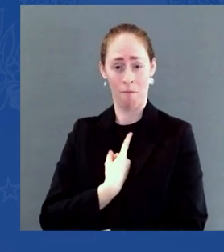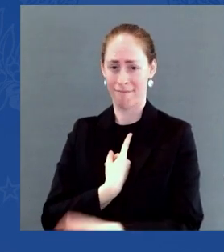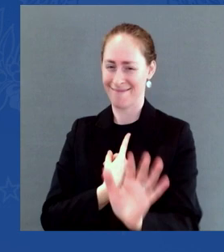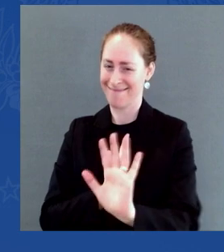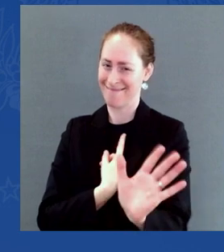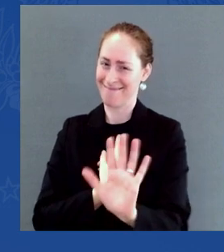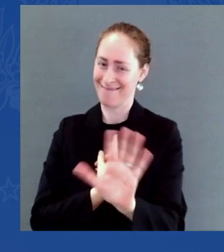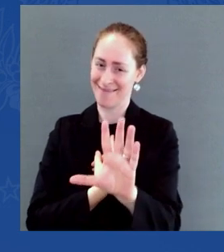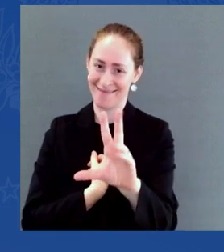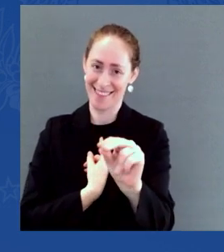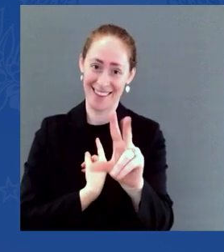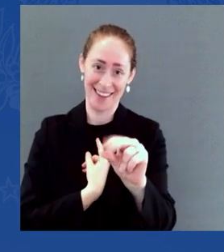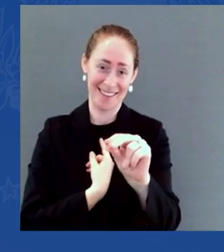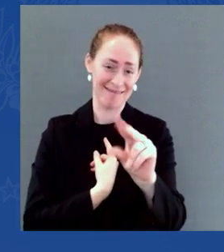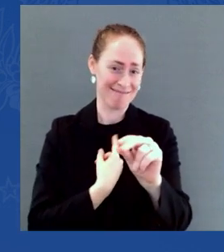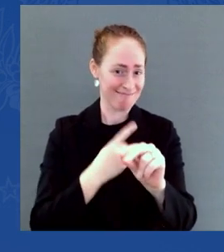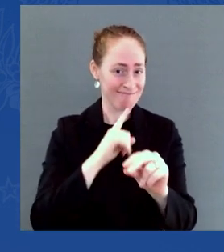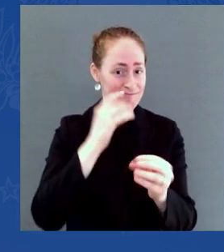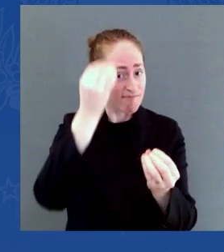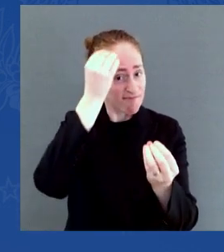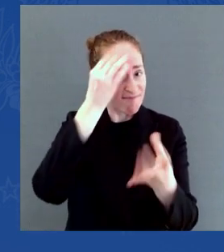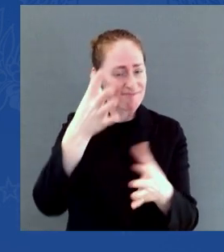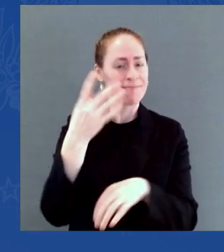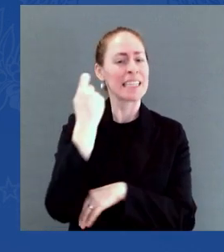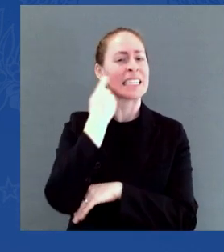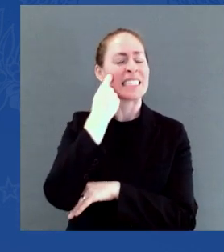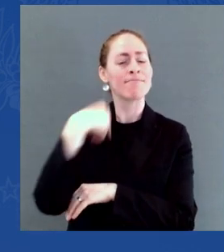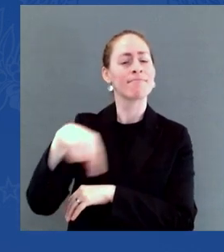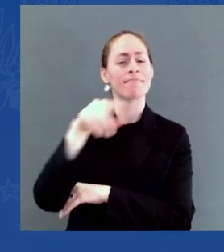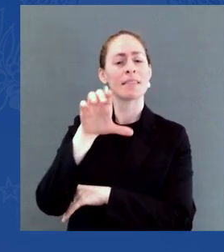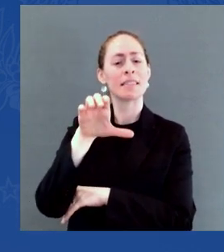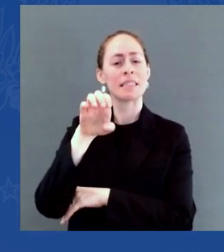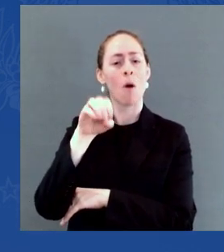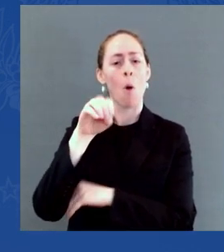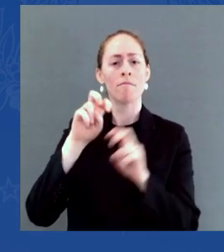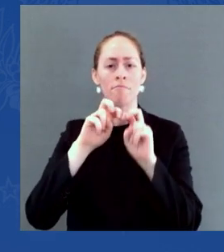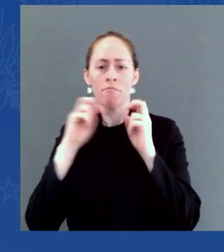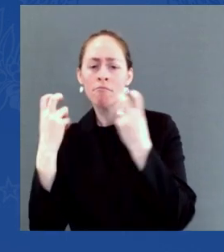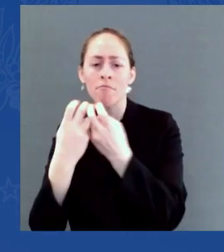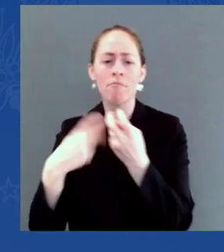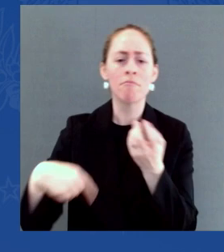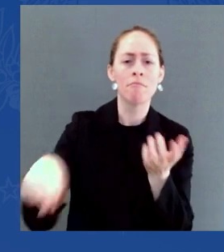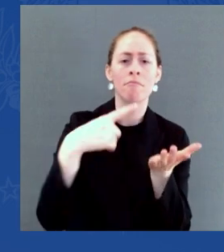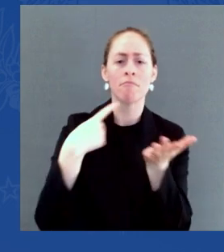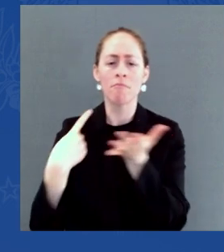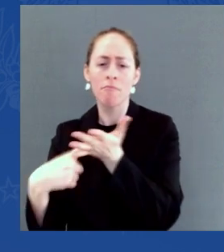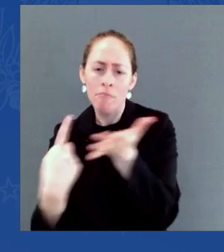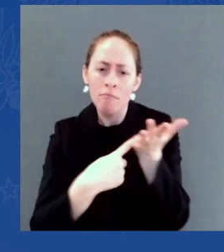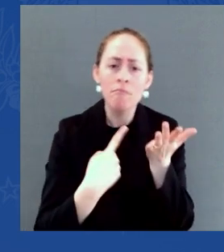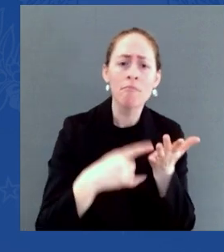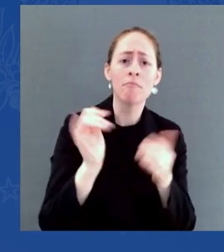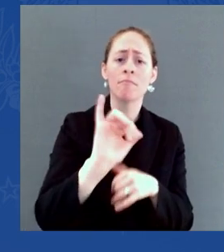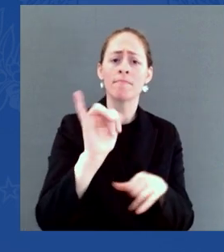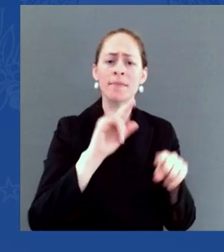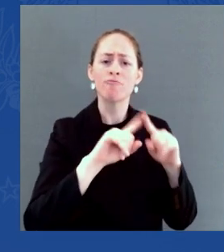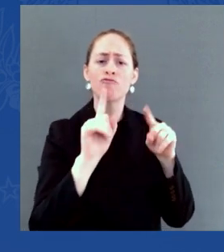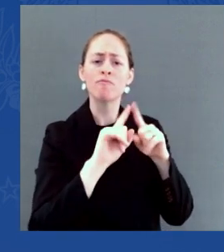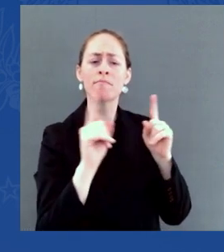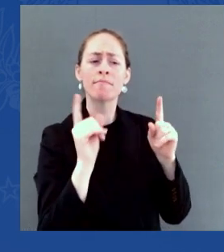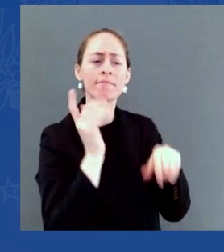as companies who work with small businesses across America, including the CEO of Walmart, as I mentioned, along with Best Buy,